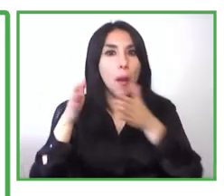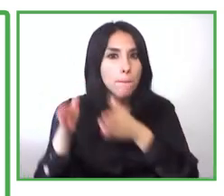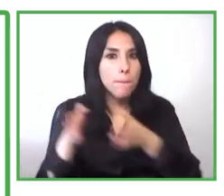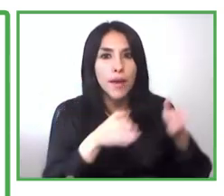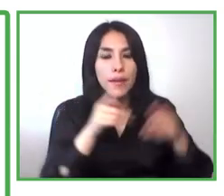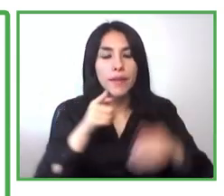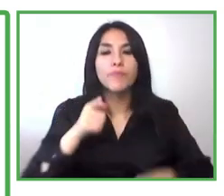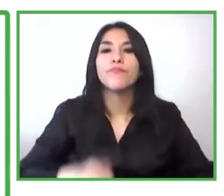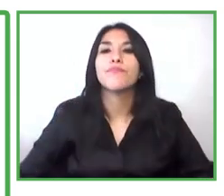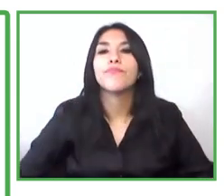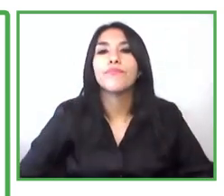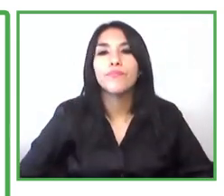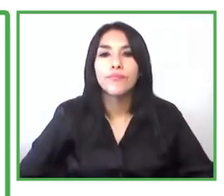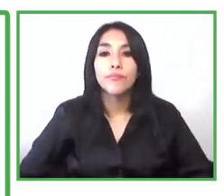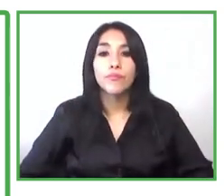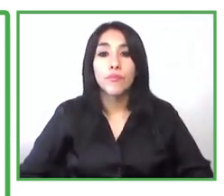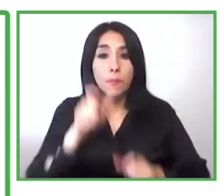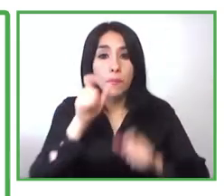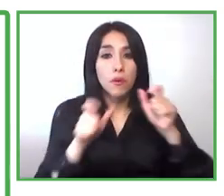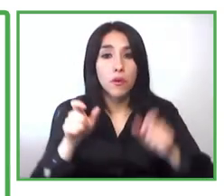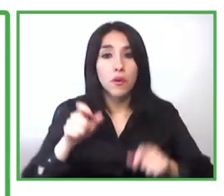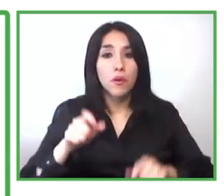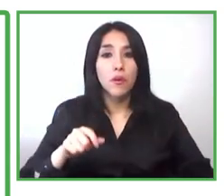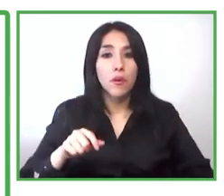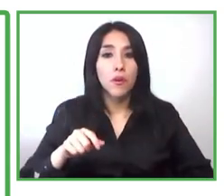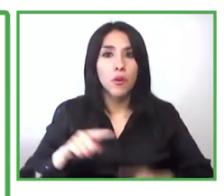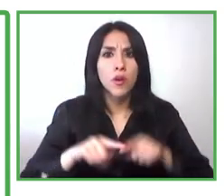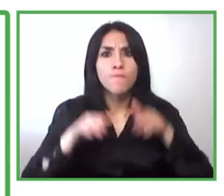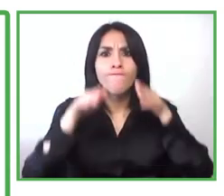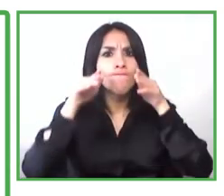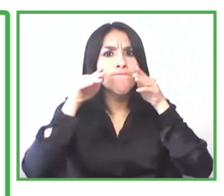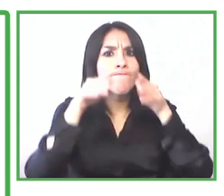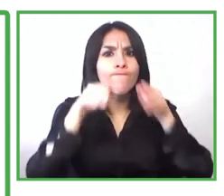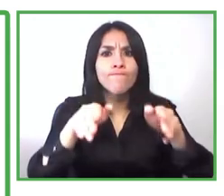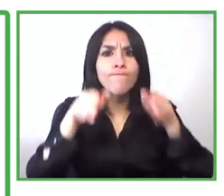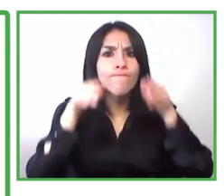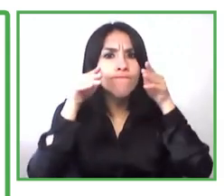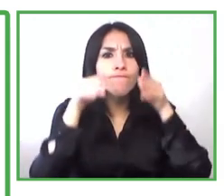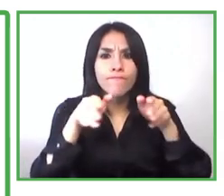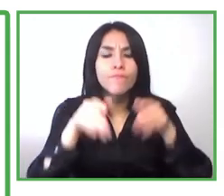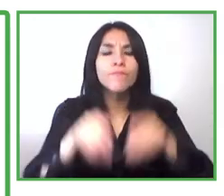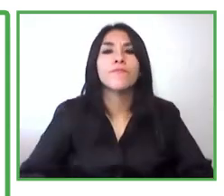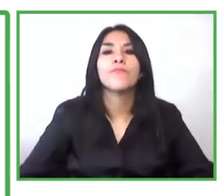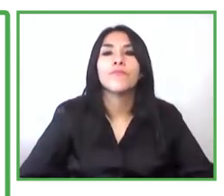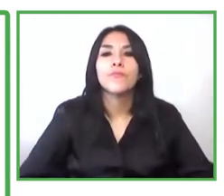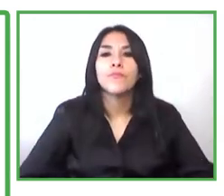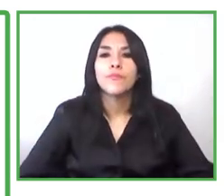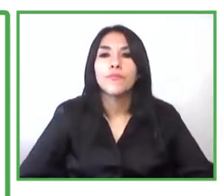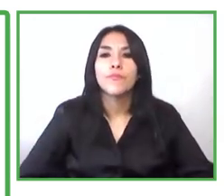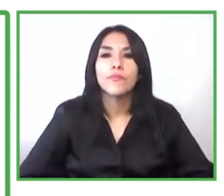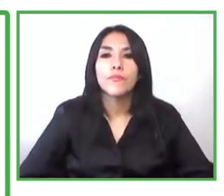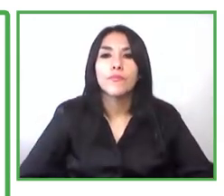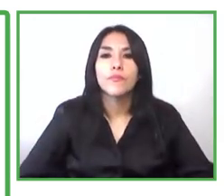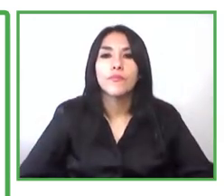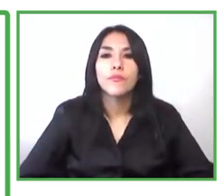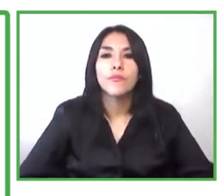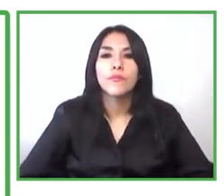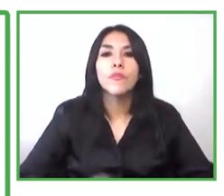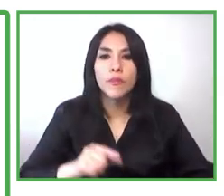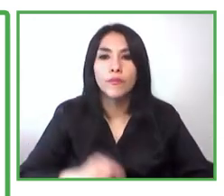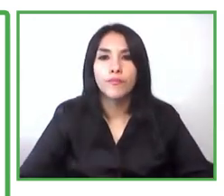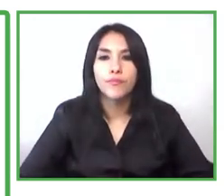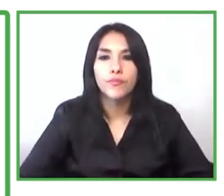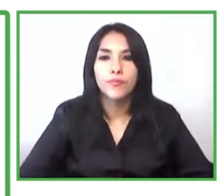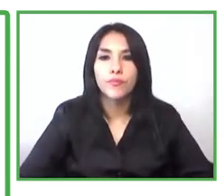gathers people with the schizophrenia and their families in colombia and then with their rehabilitation program